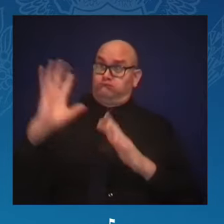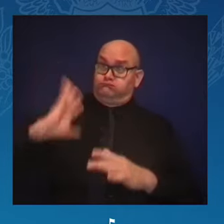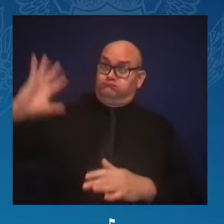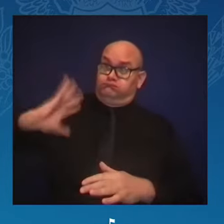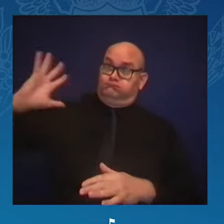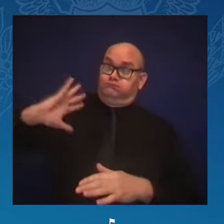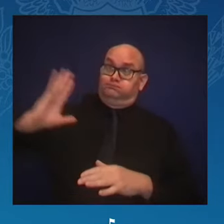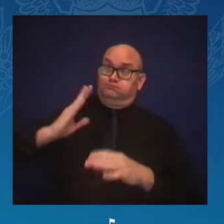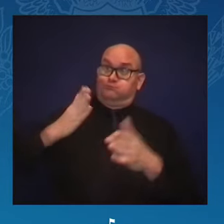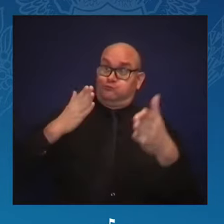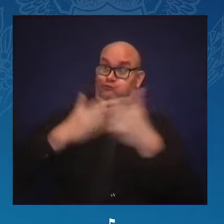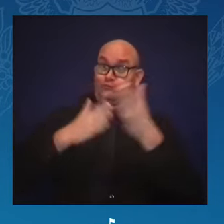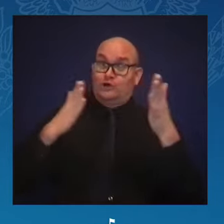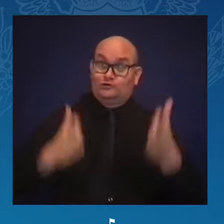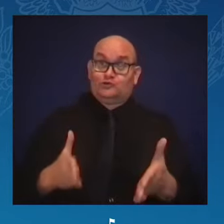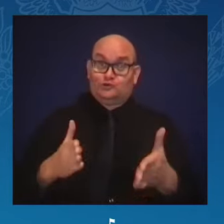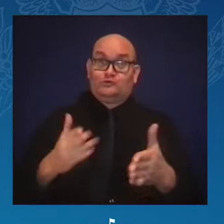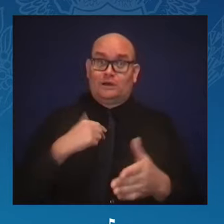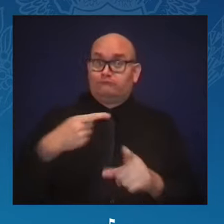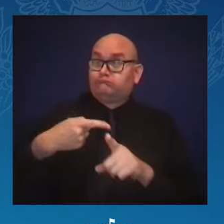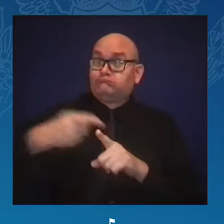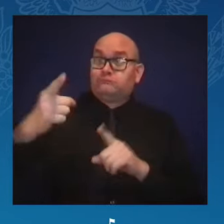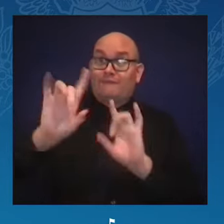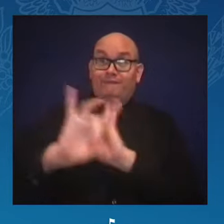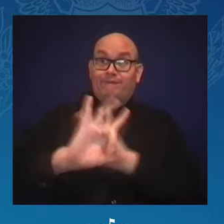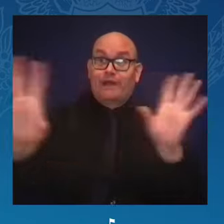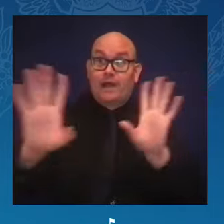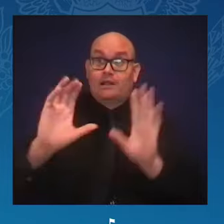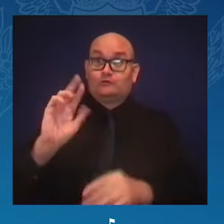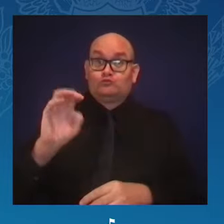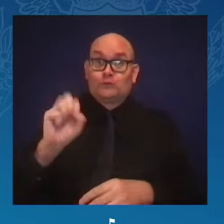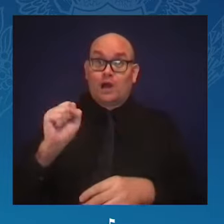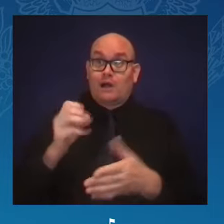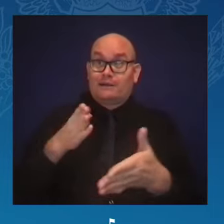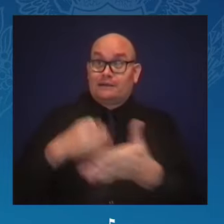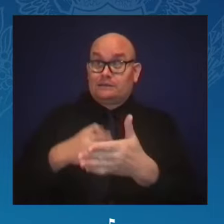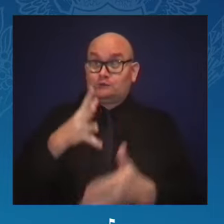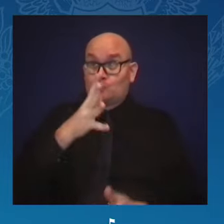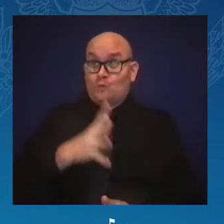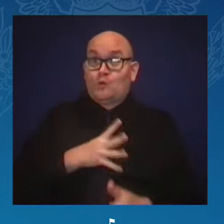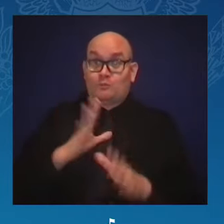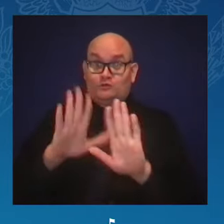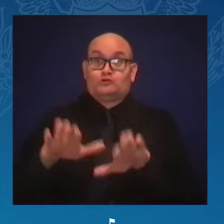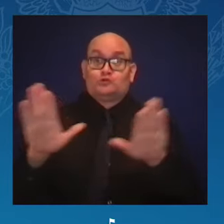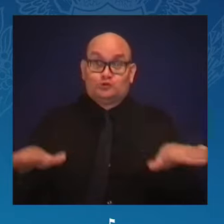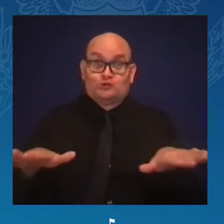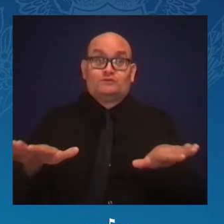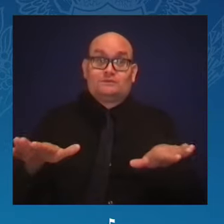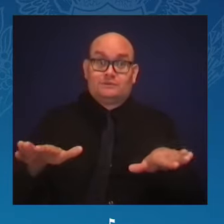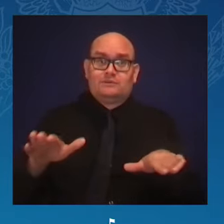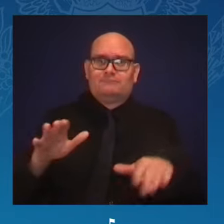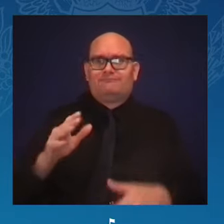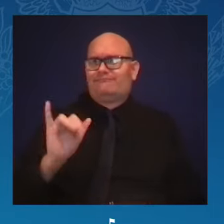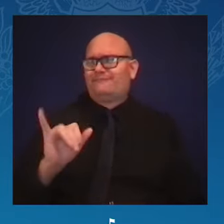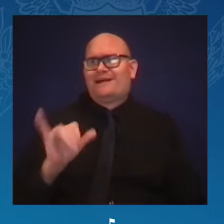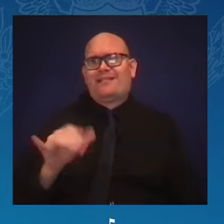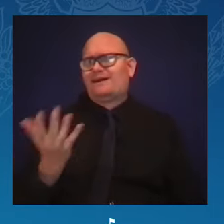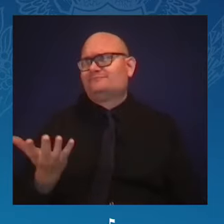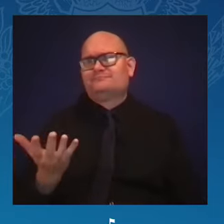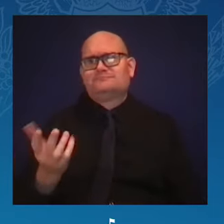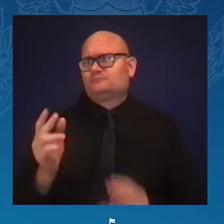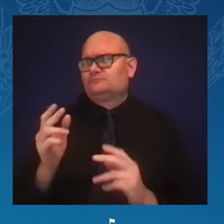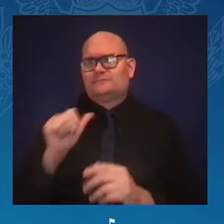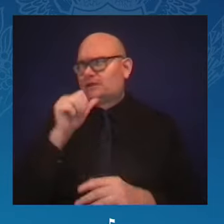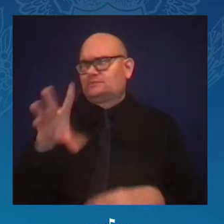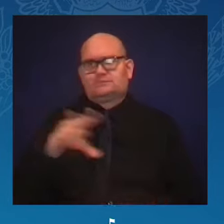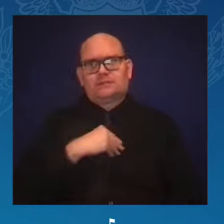an act of incredible violence and violation to their body, that they do not get to decide